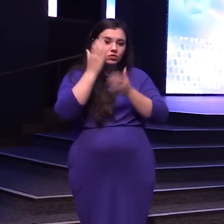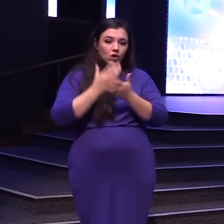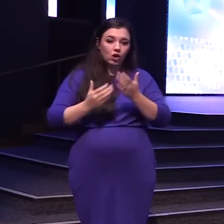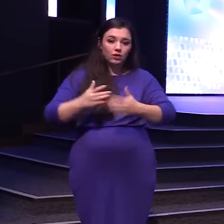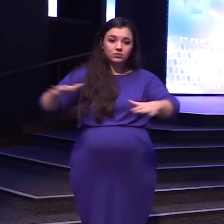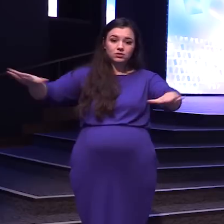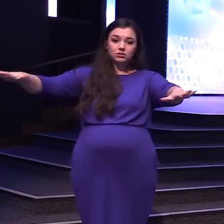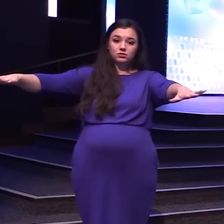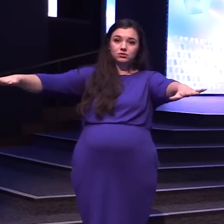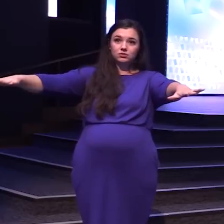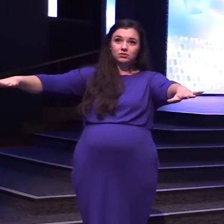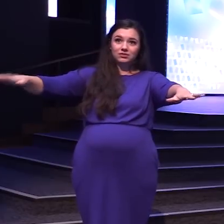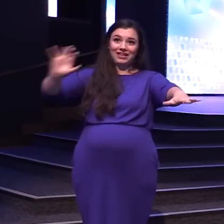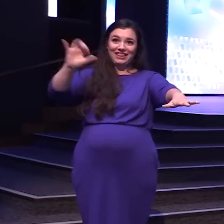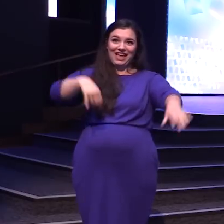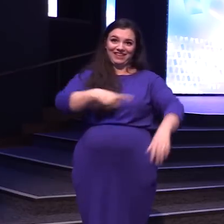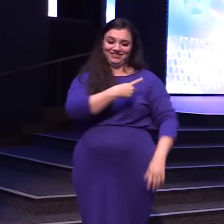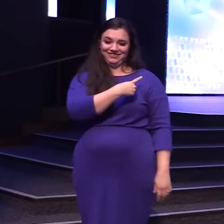this